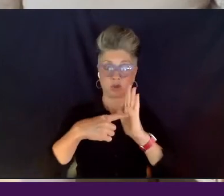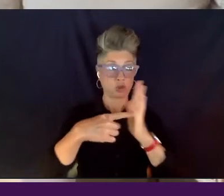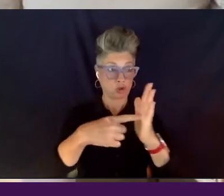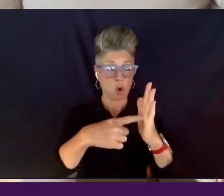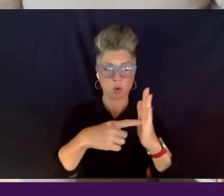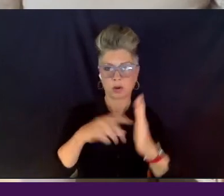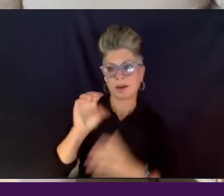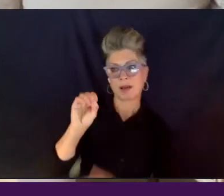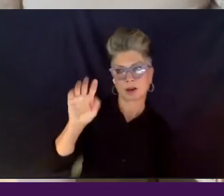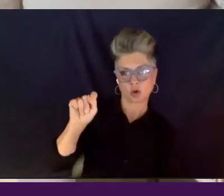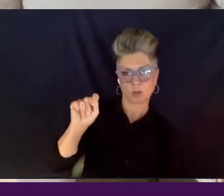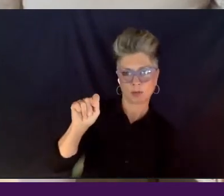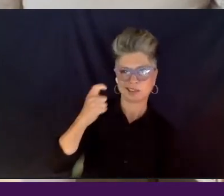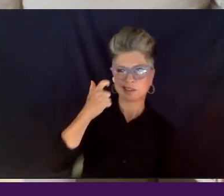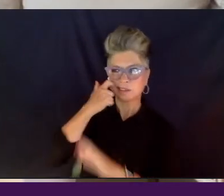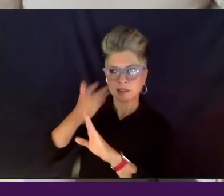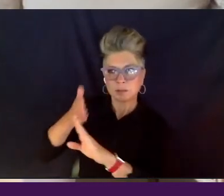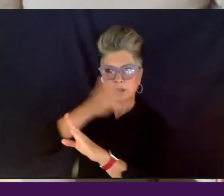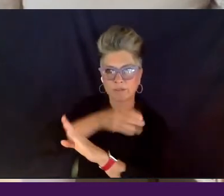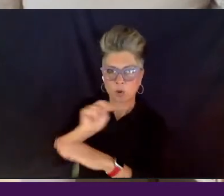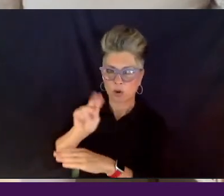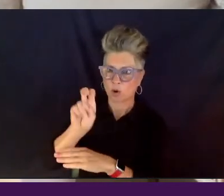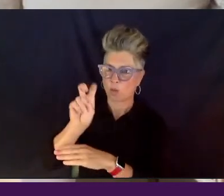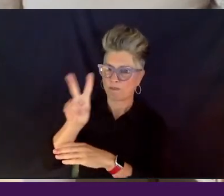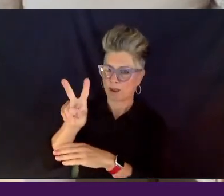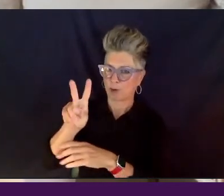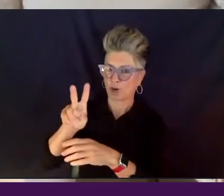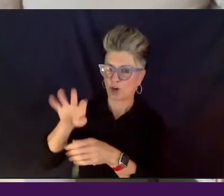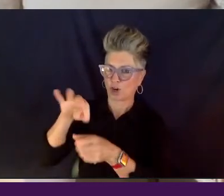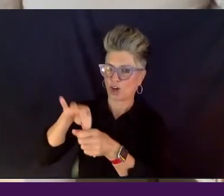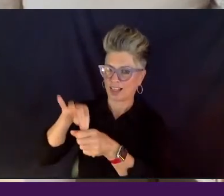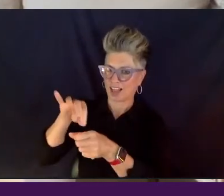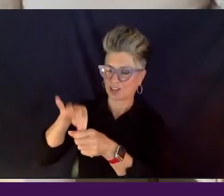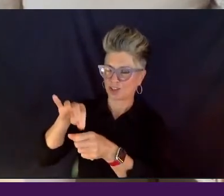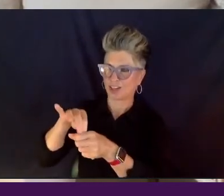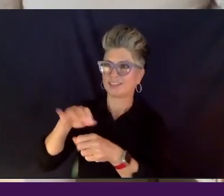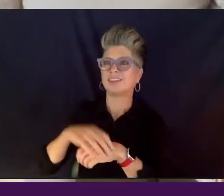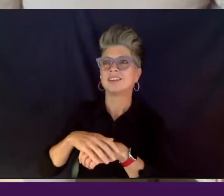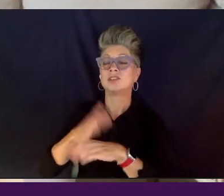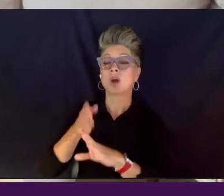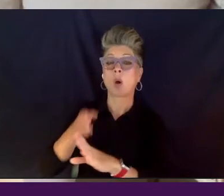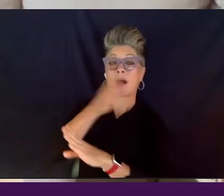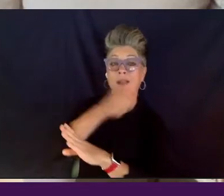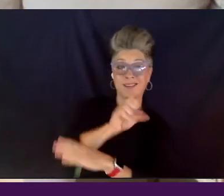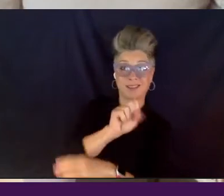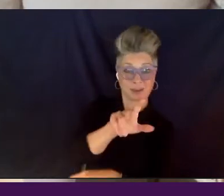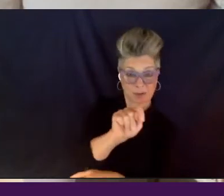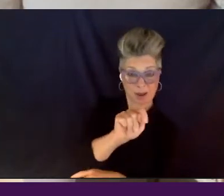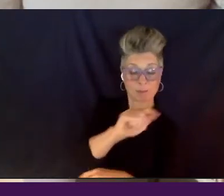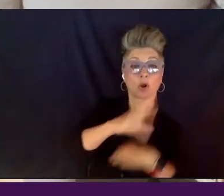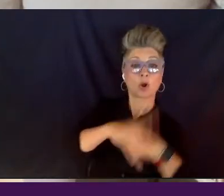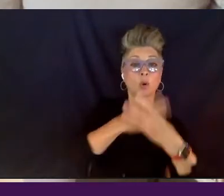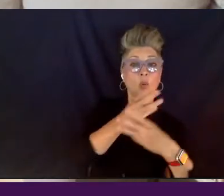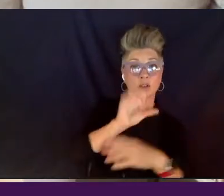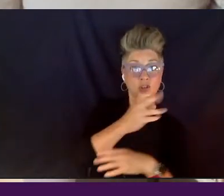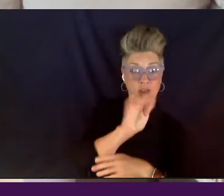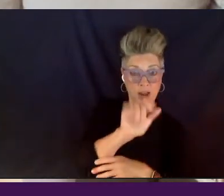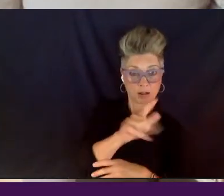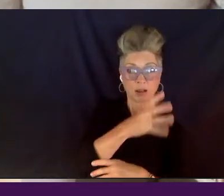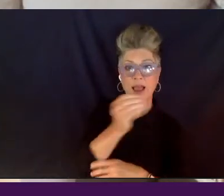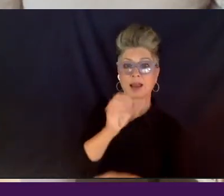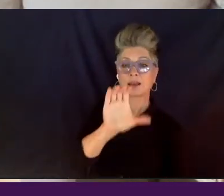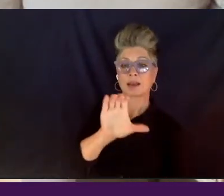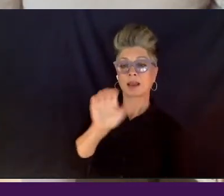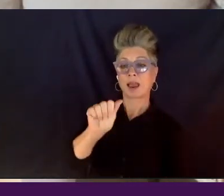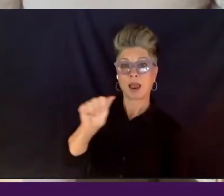the November election. So in September, uh, World Channel and Kim, they actually organized a